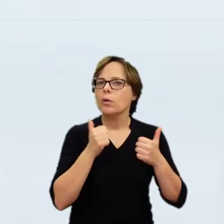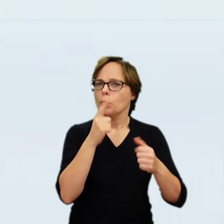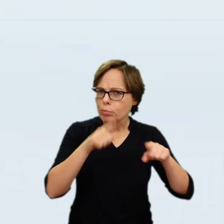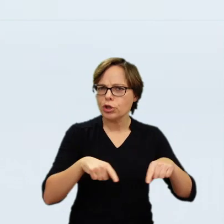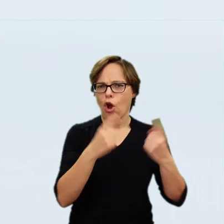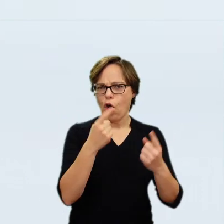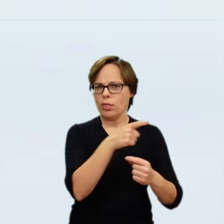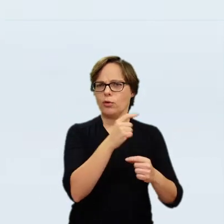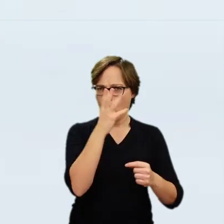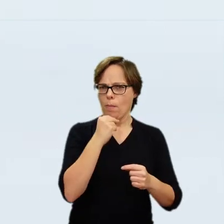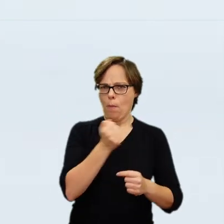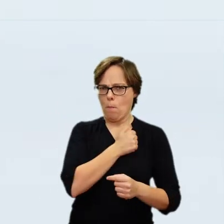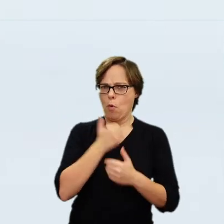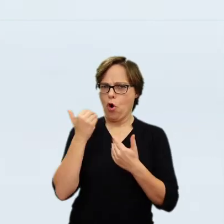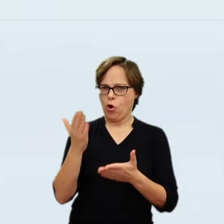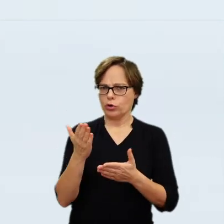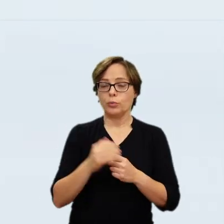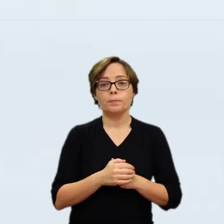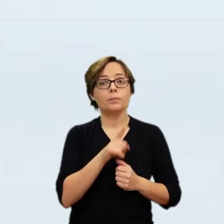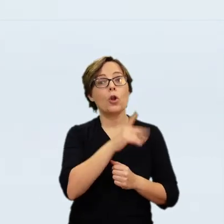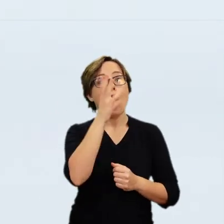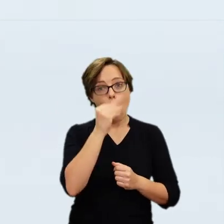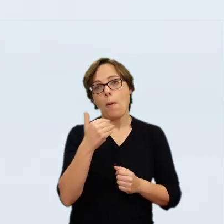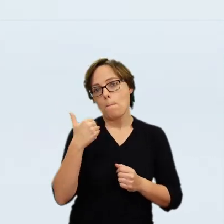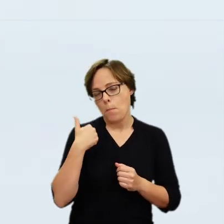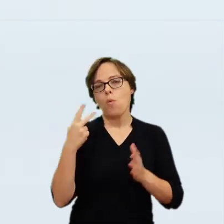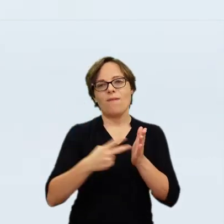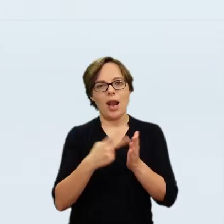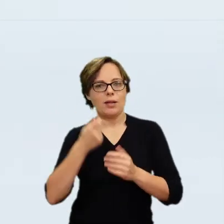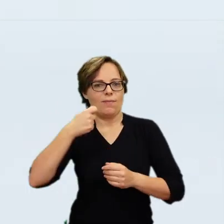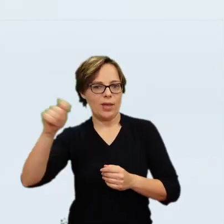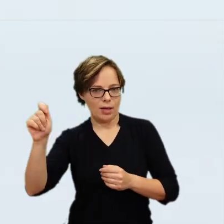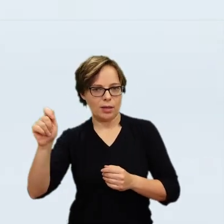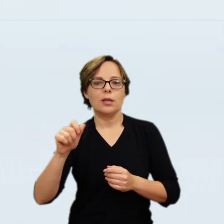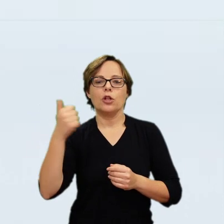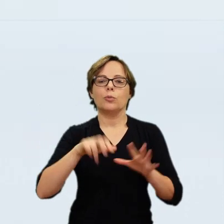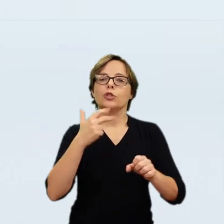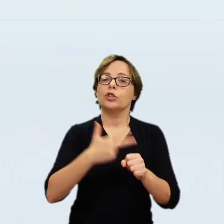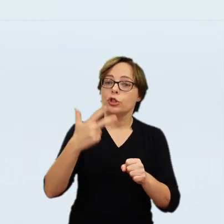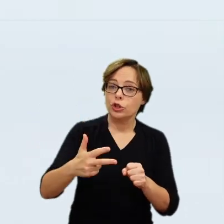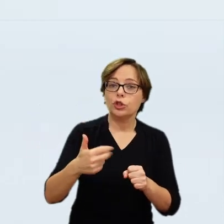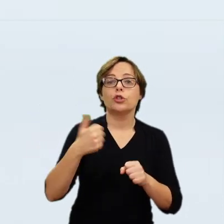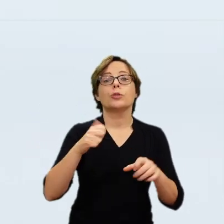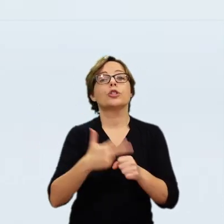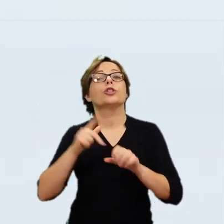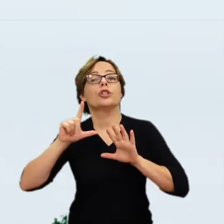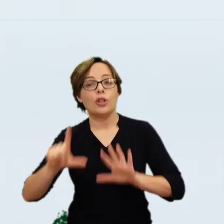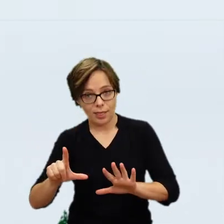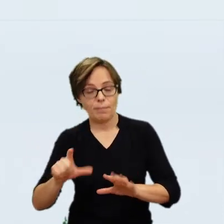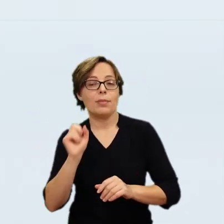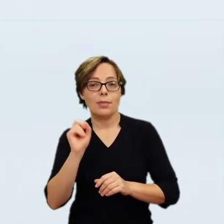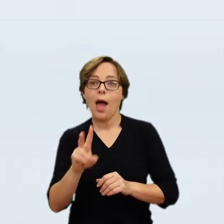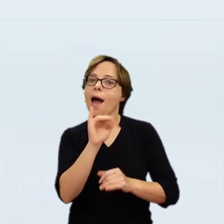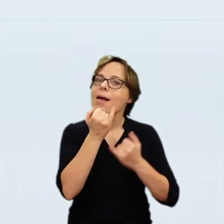sale by 1811, nothing actually happened until Yusef Pognatrice fighting on Napoleon's side against the Russians, died